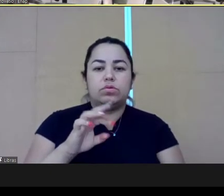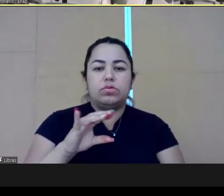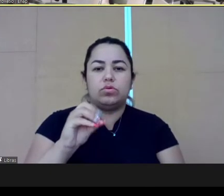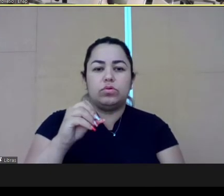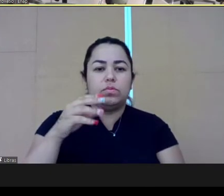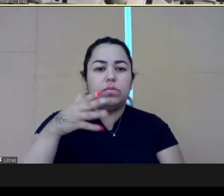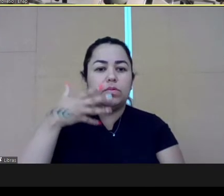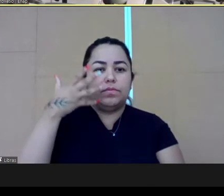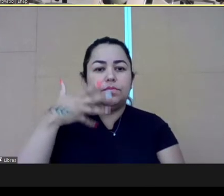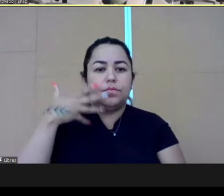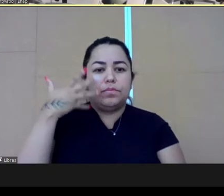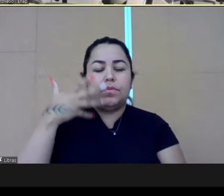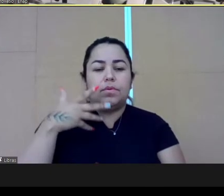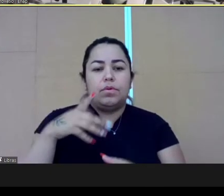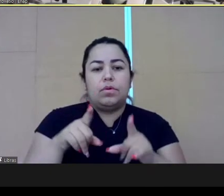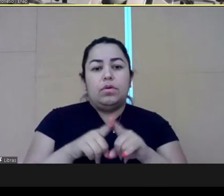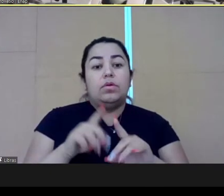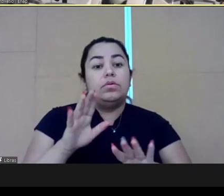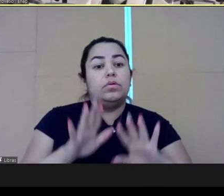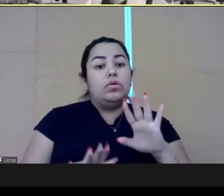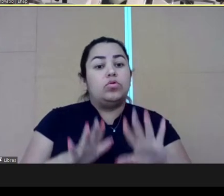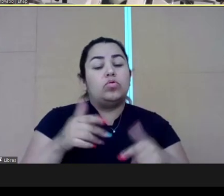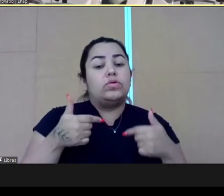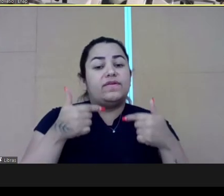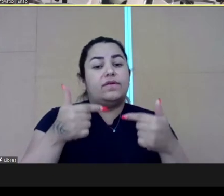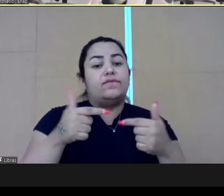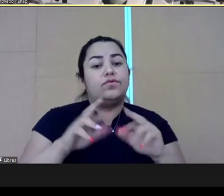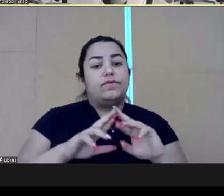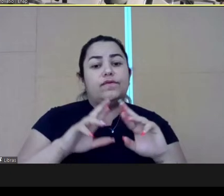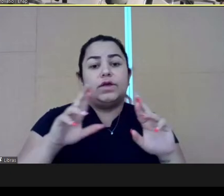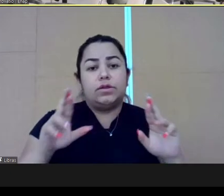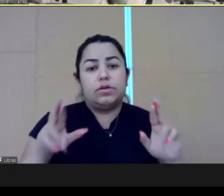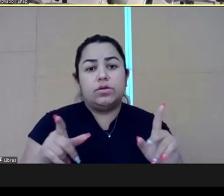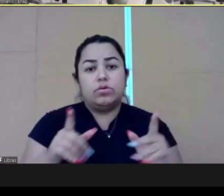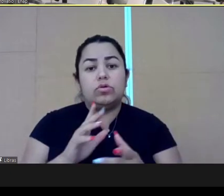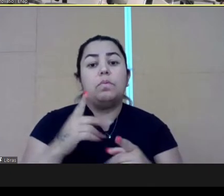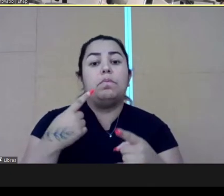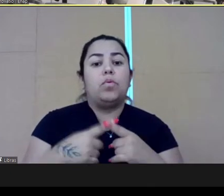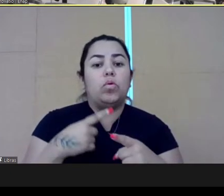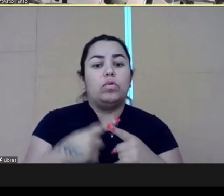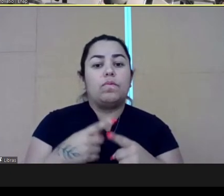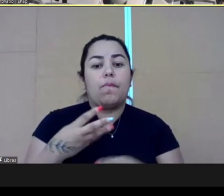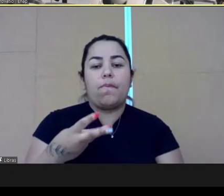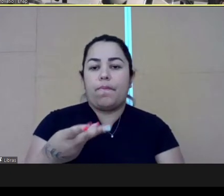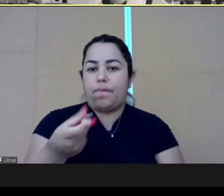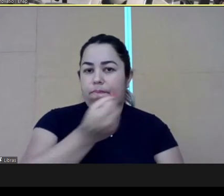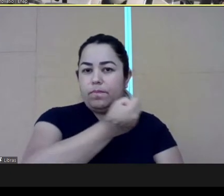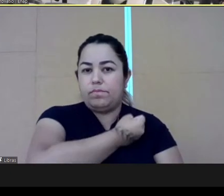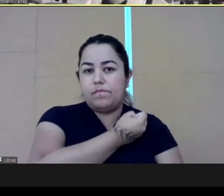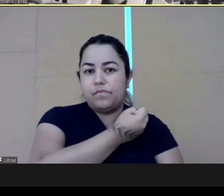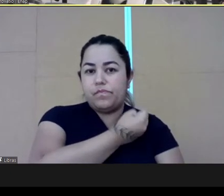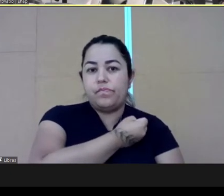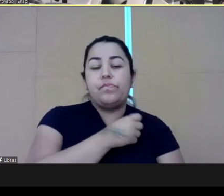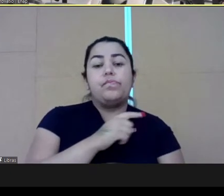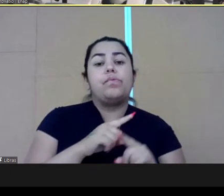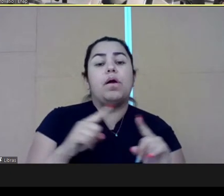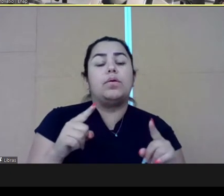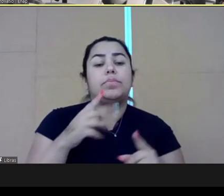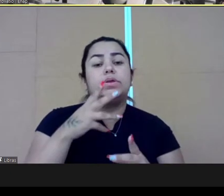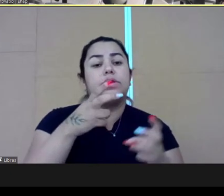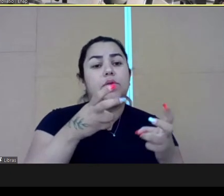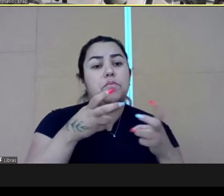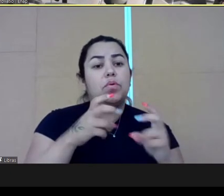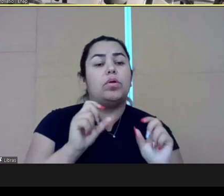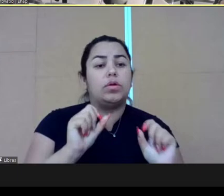And on this speech, I just had an insight. It's a great challenge to have a quantity